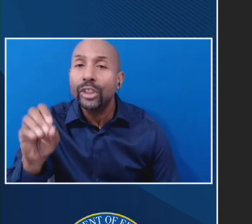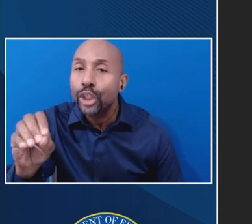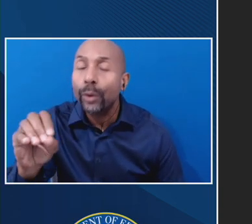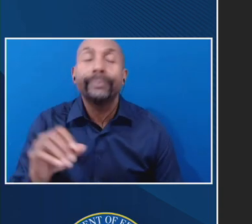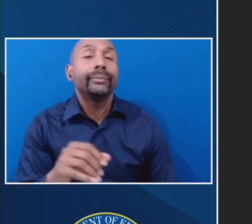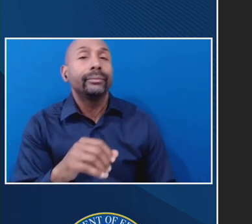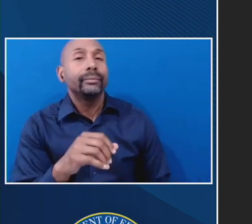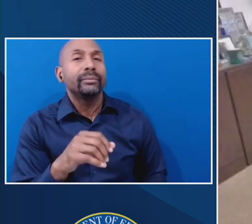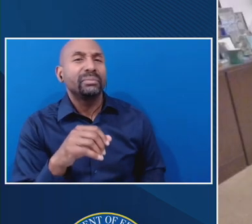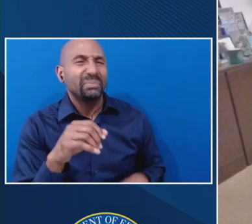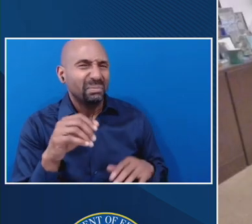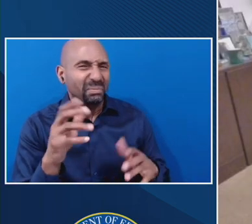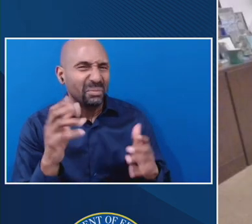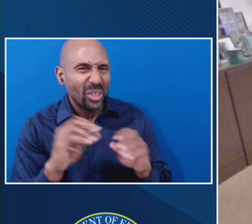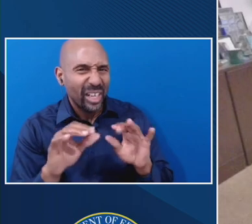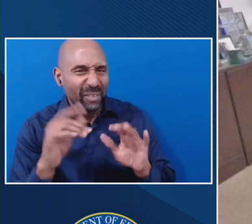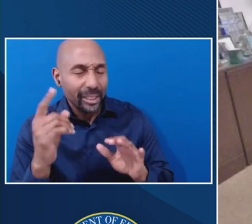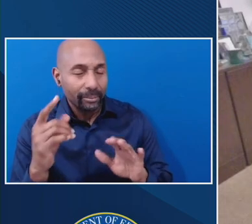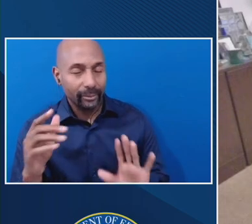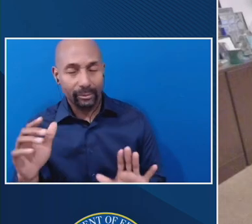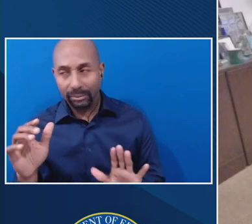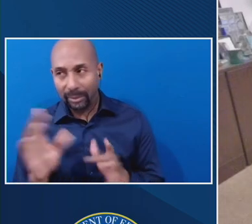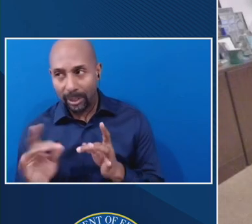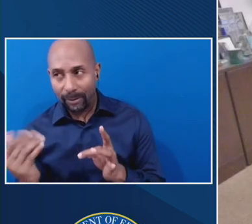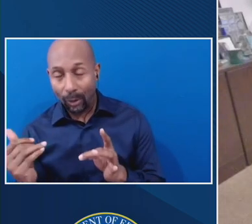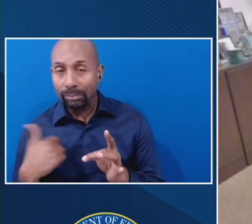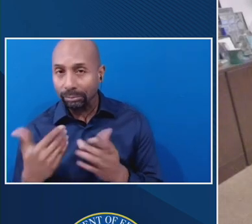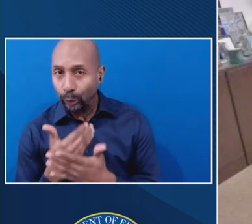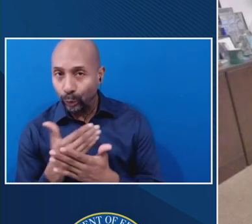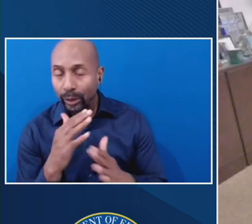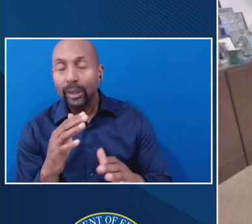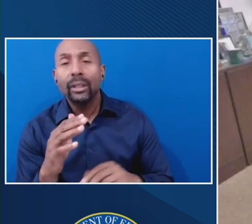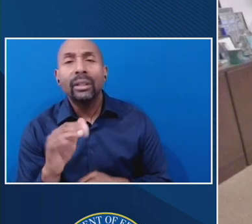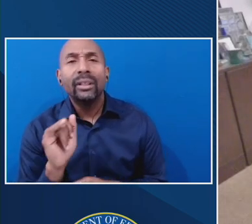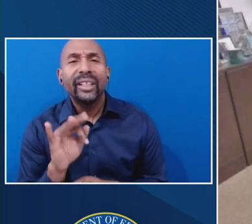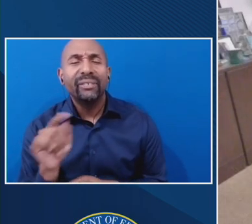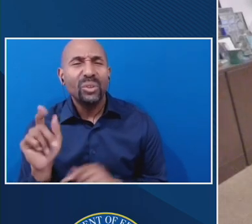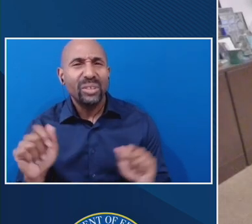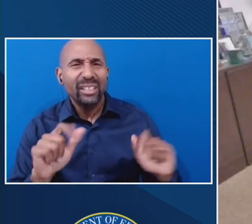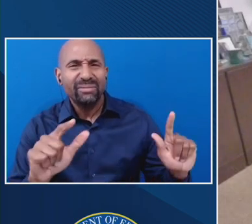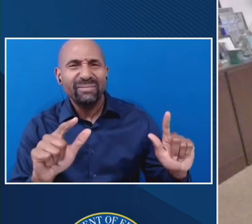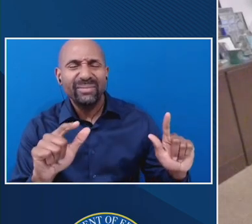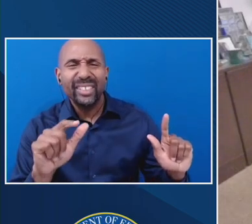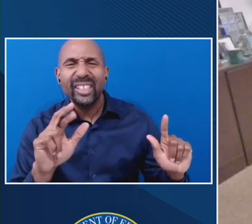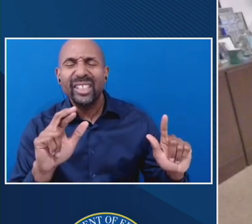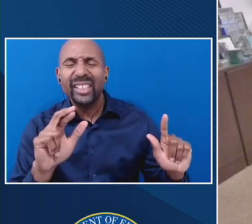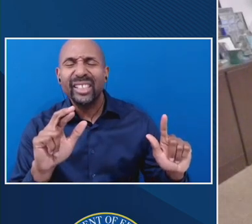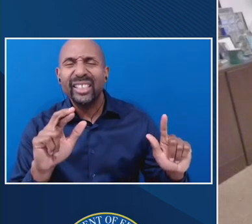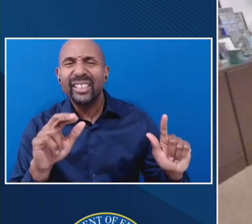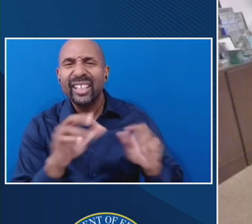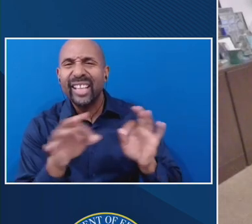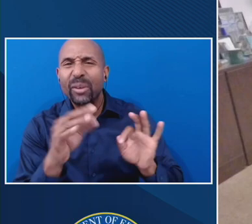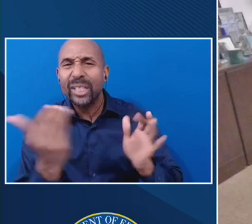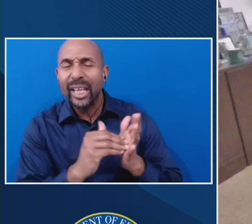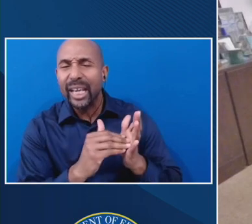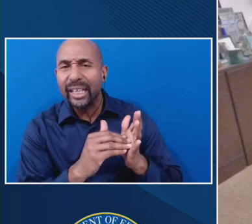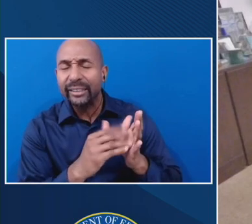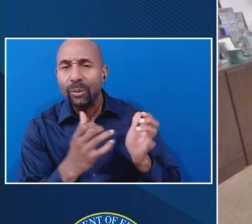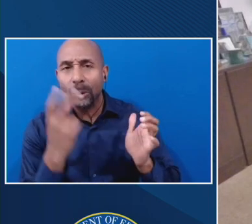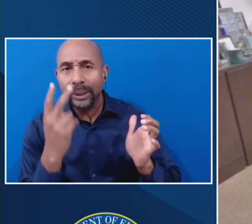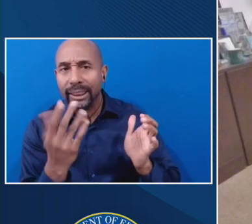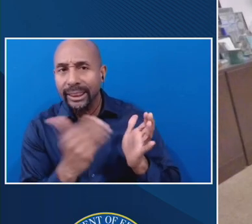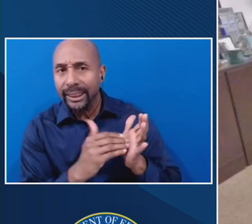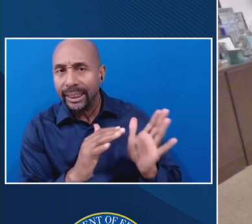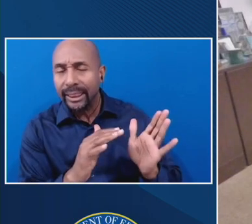said, I'm new at this. Uh, if you could put the regulation back, I mean, the, the language back up there because